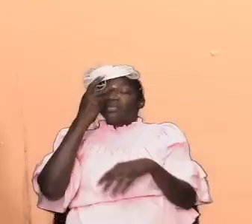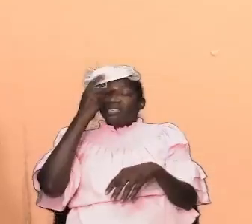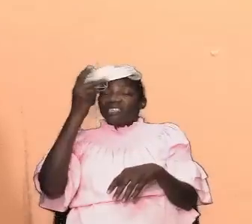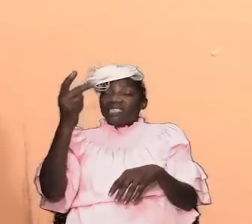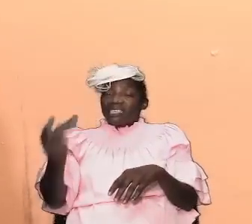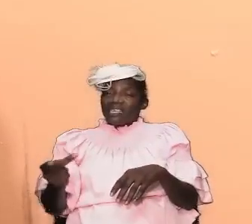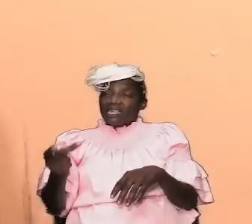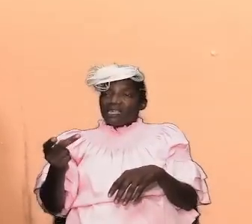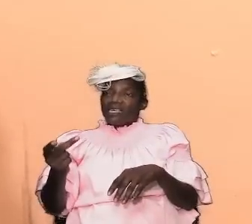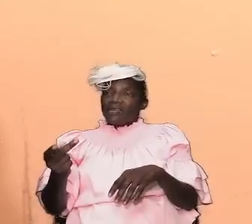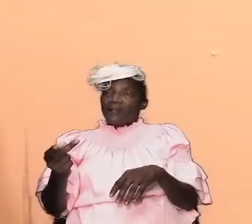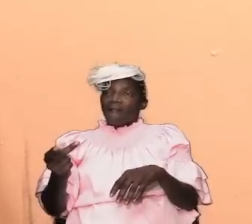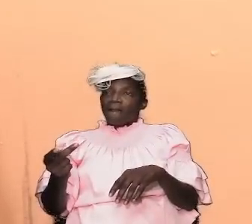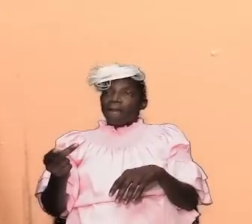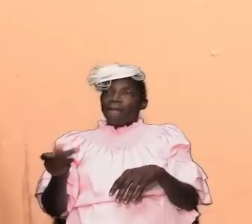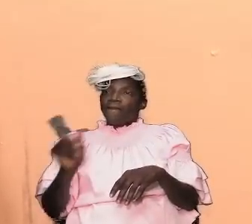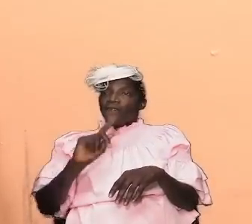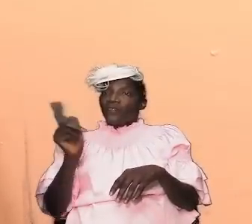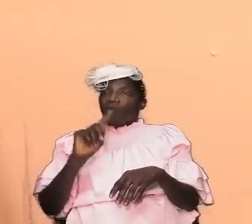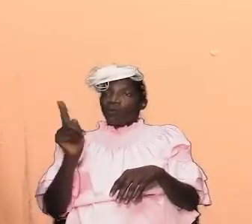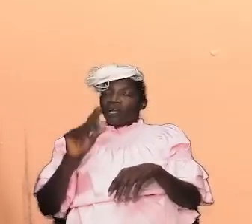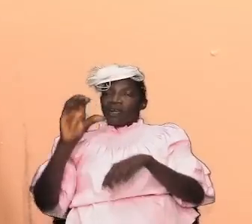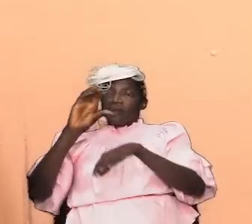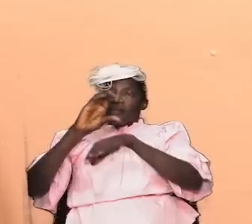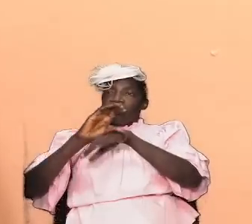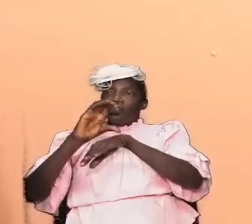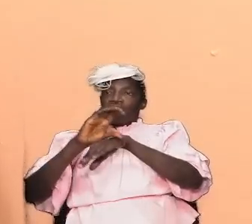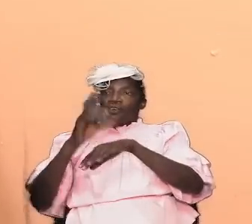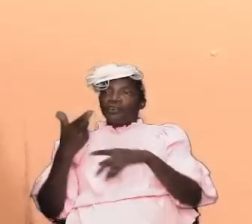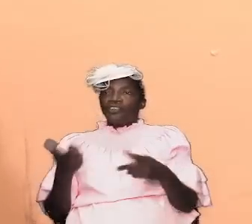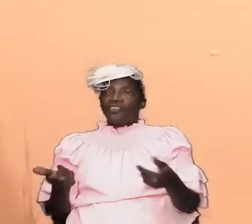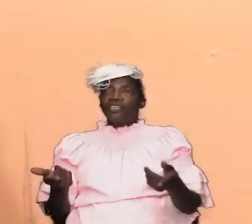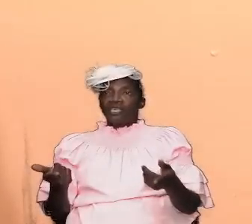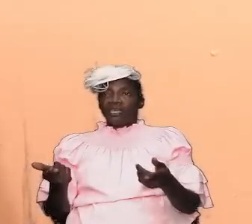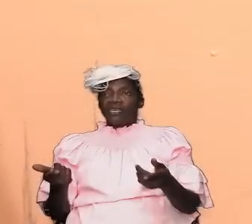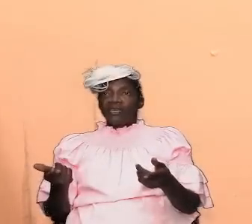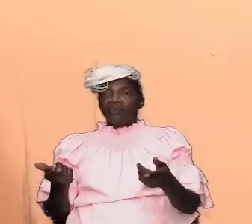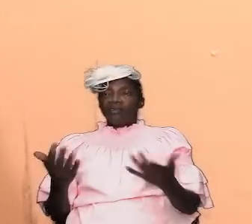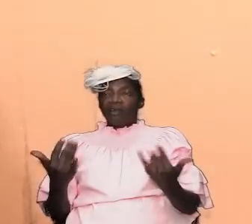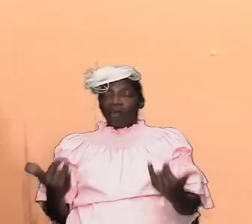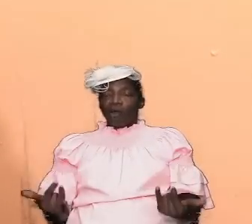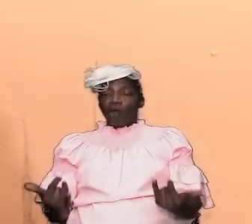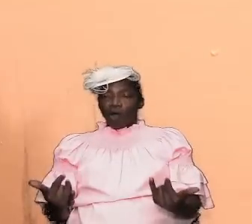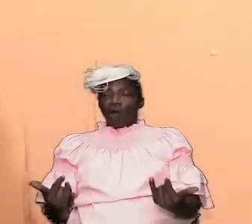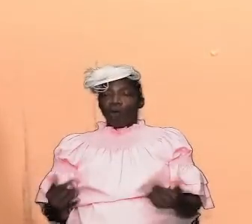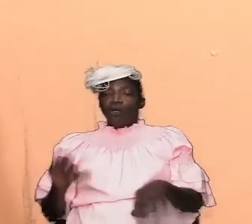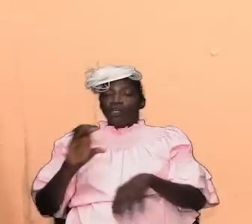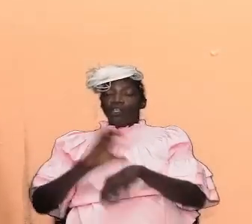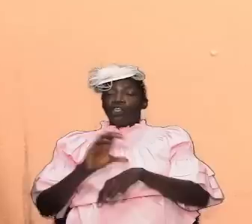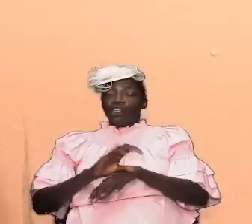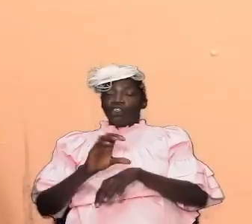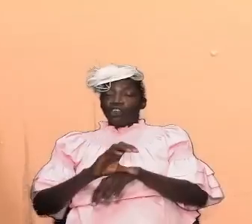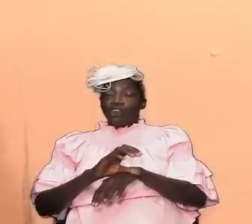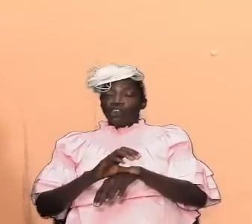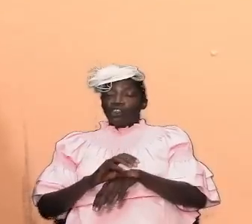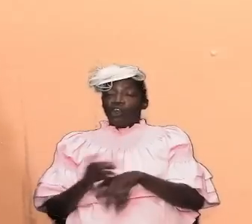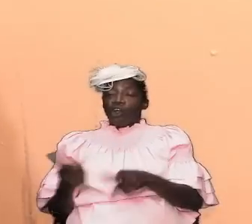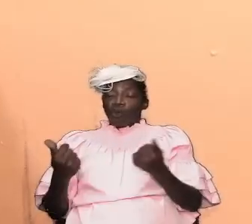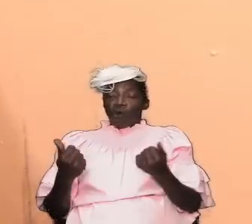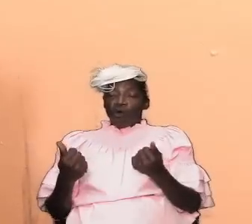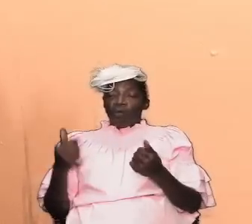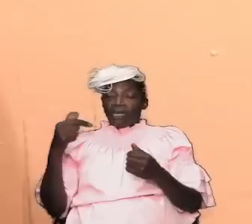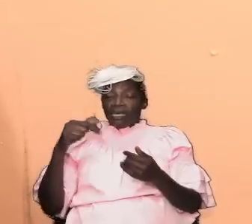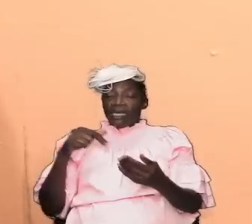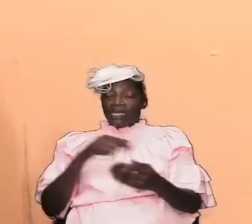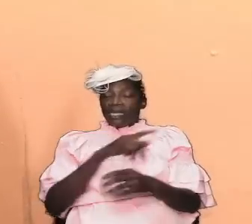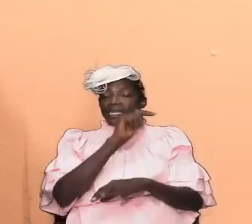where the church is and how the church was prefigured in the tabernacle and we